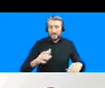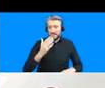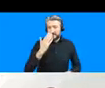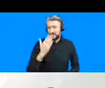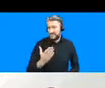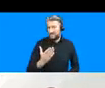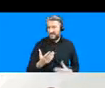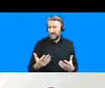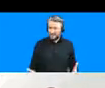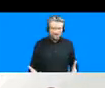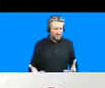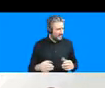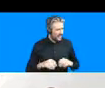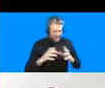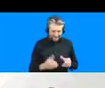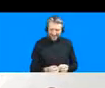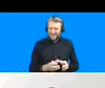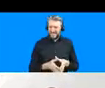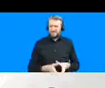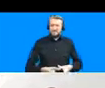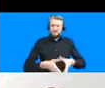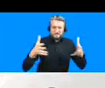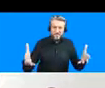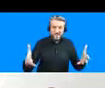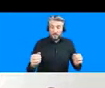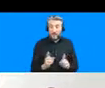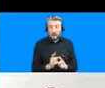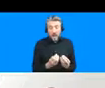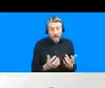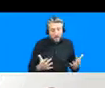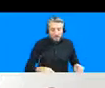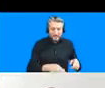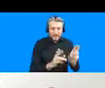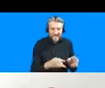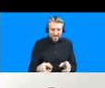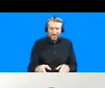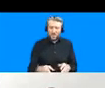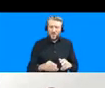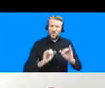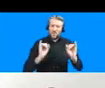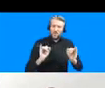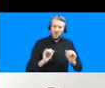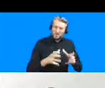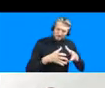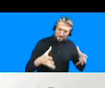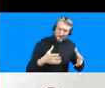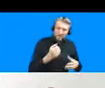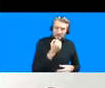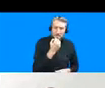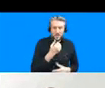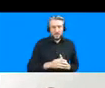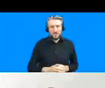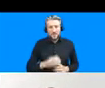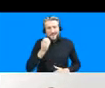scale you know the deaths the subsequent devastation uh even the the sorts of personal everyday struggles of